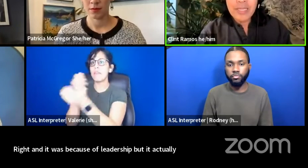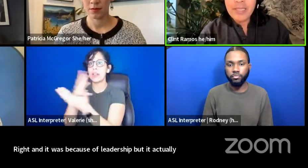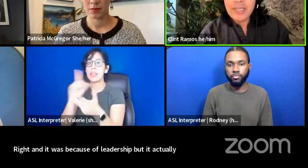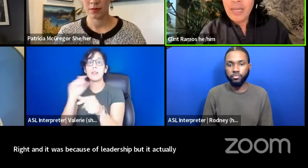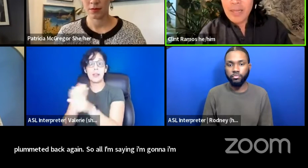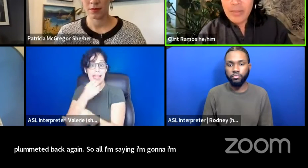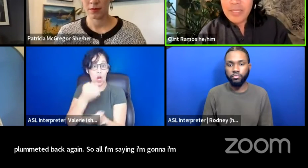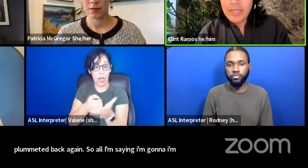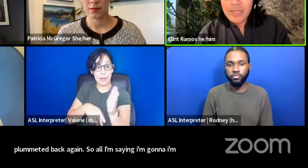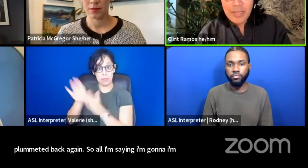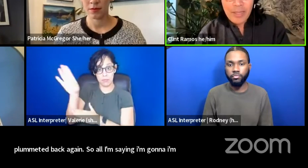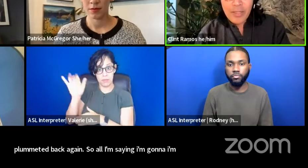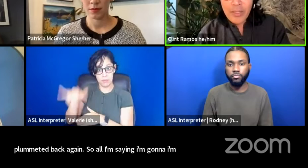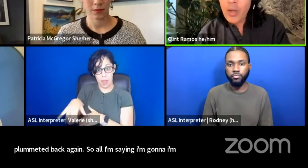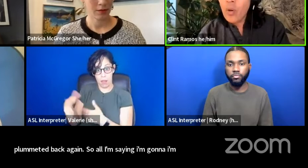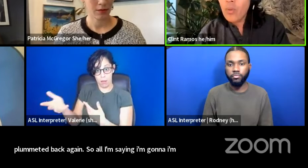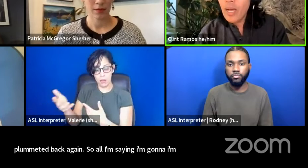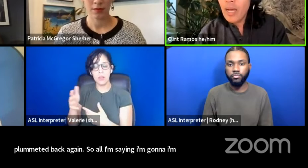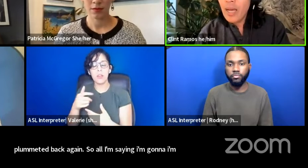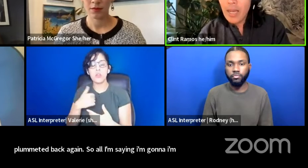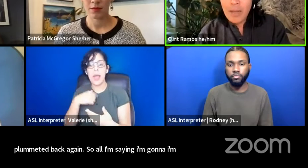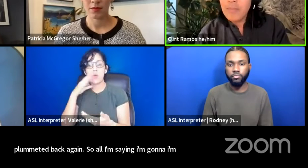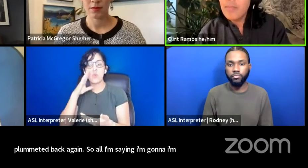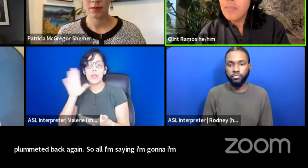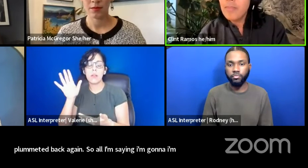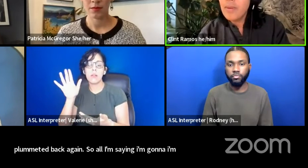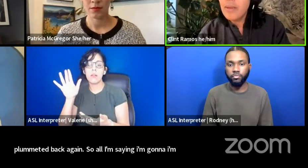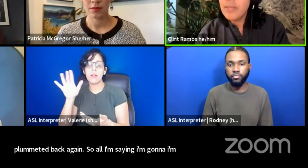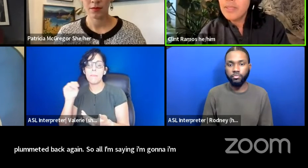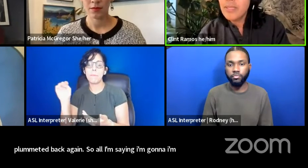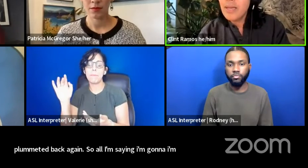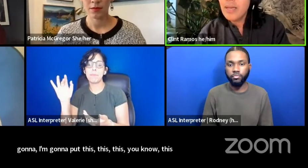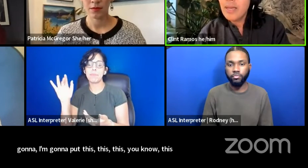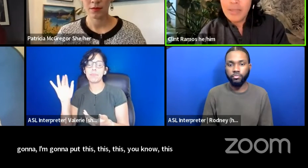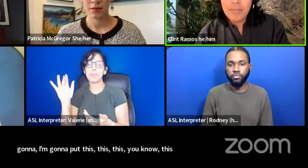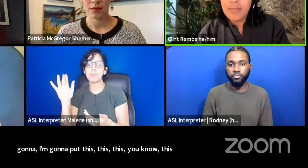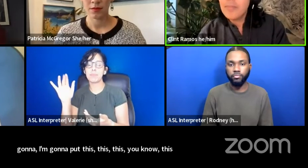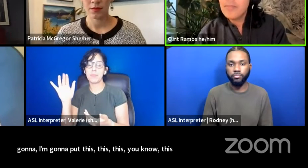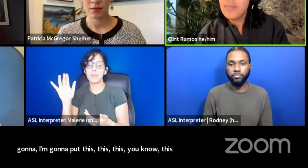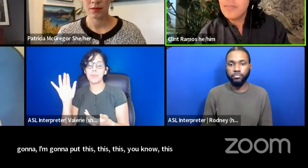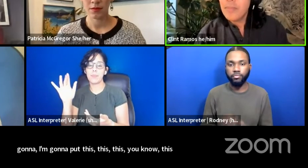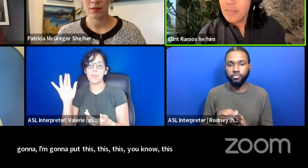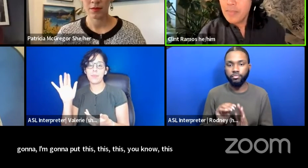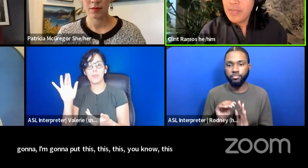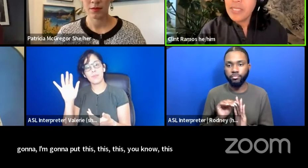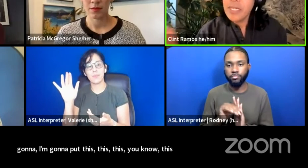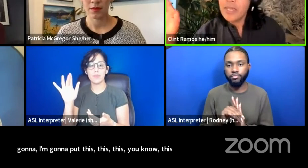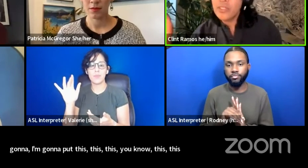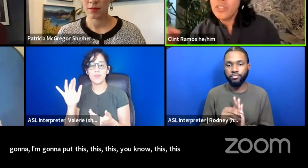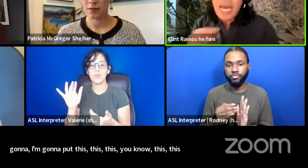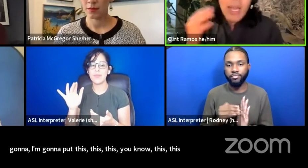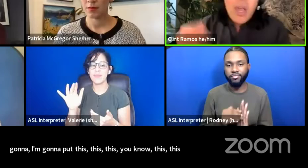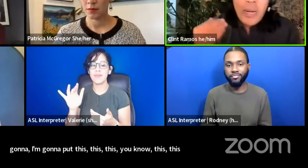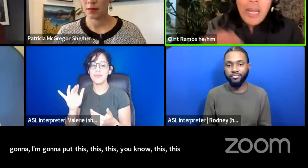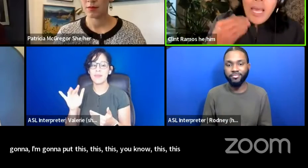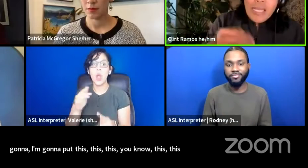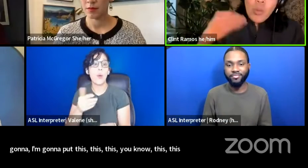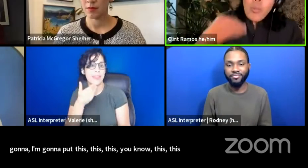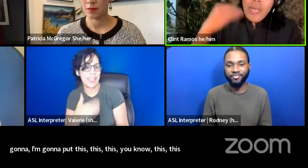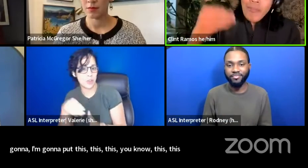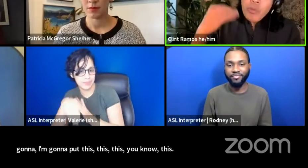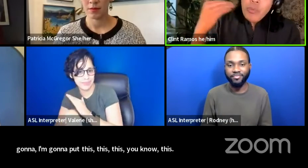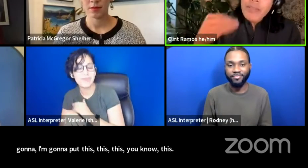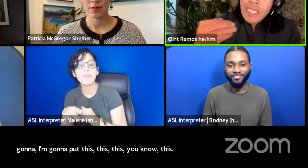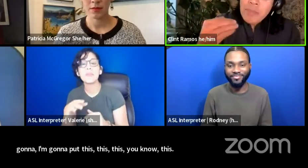this, you know, this study in the chat, right?